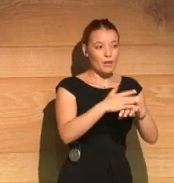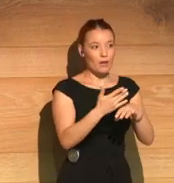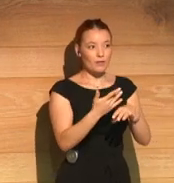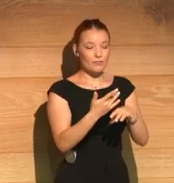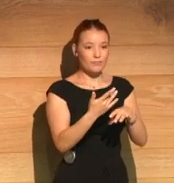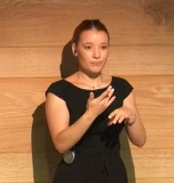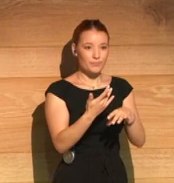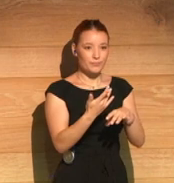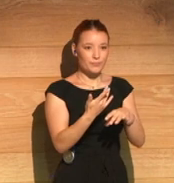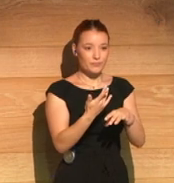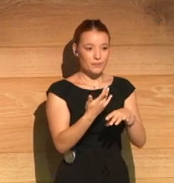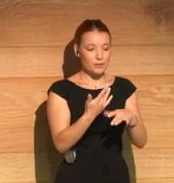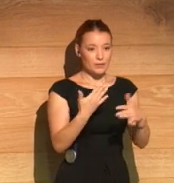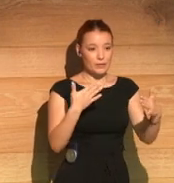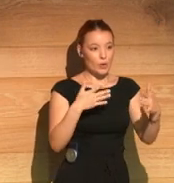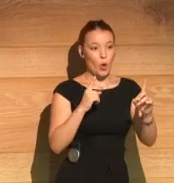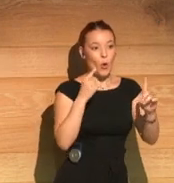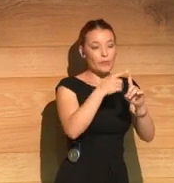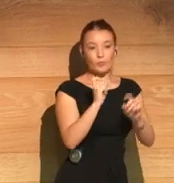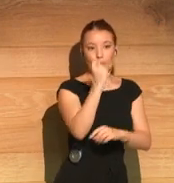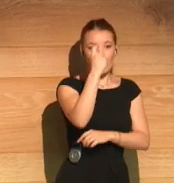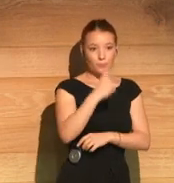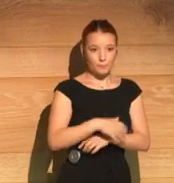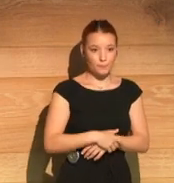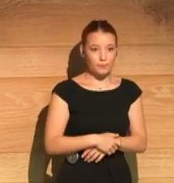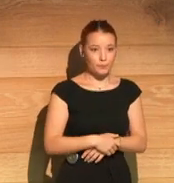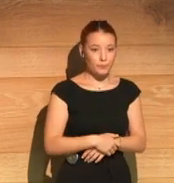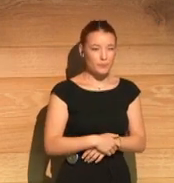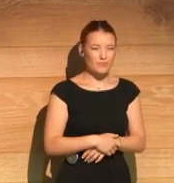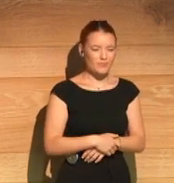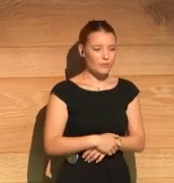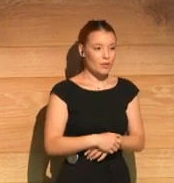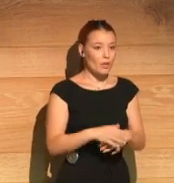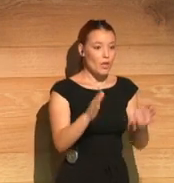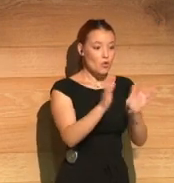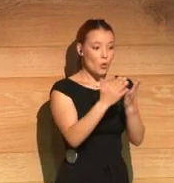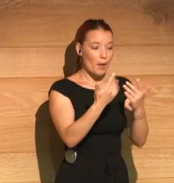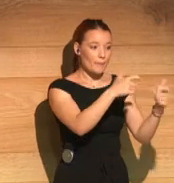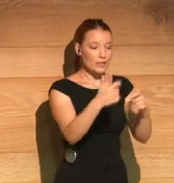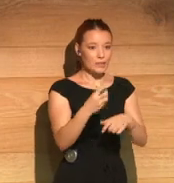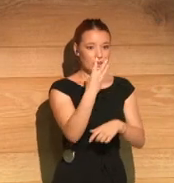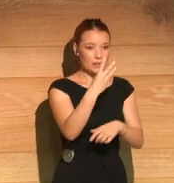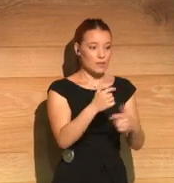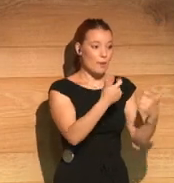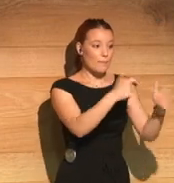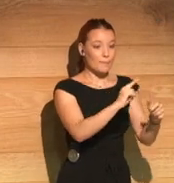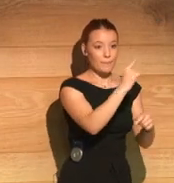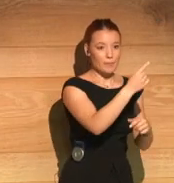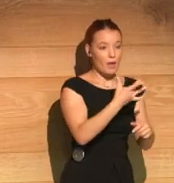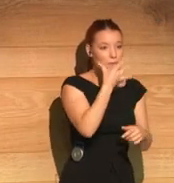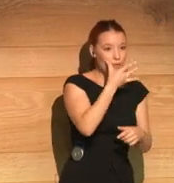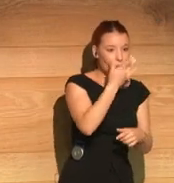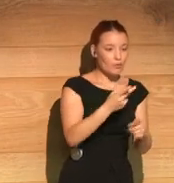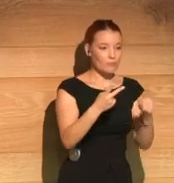challenges in order to be able to reach some kind of goal. Now, there are three main parts. The first part is called shame. The second